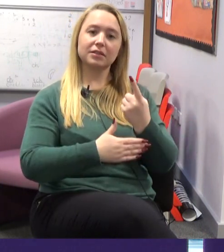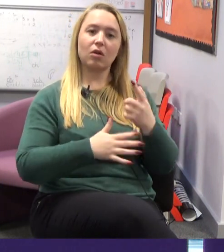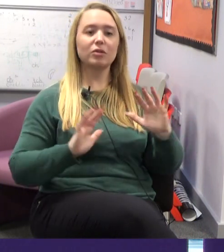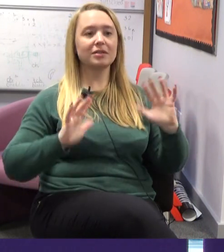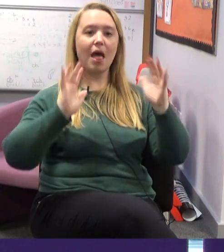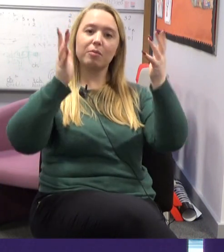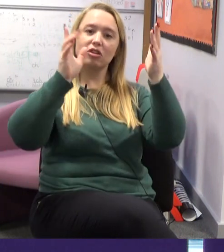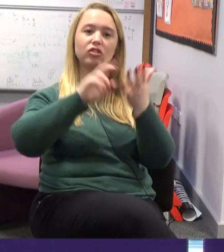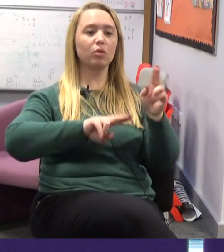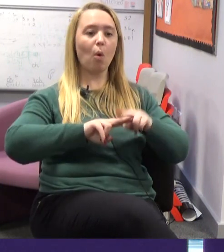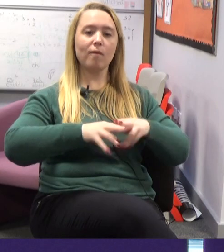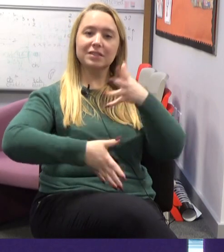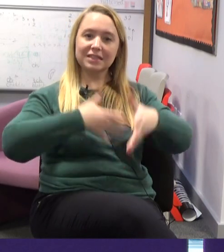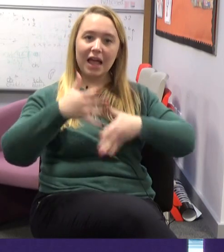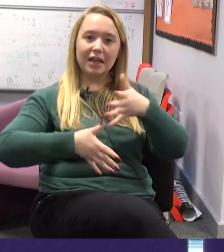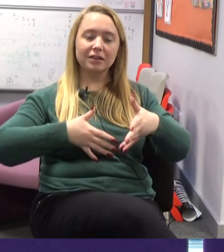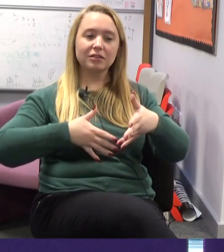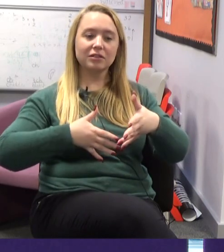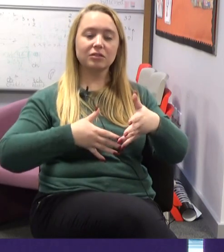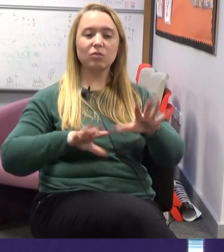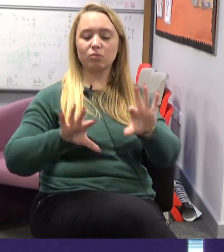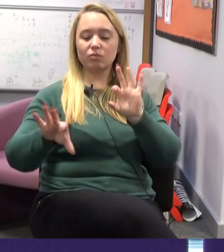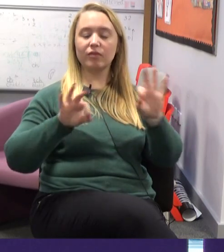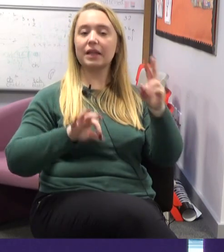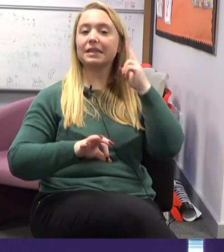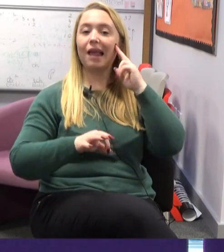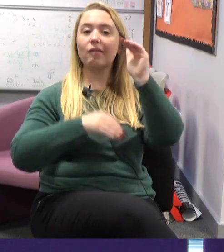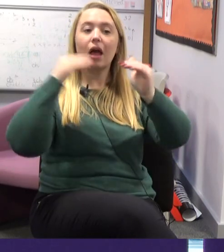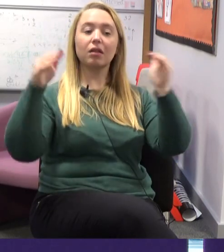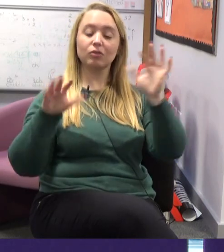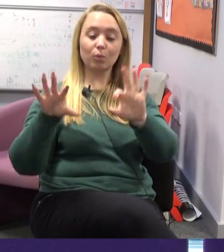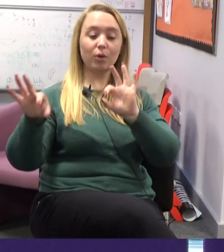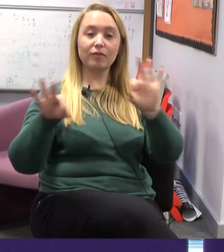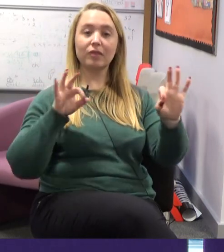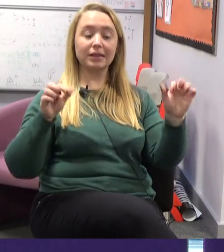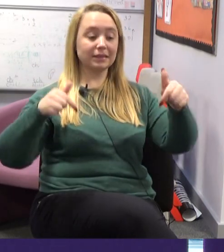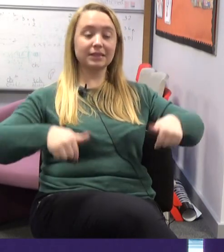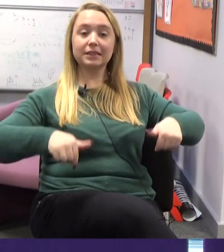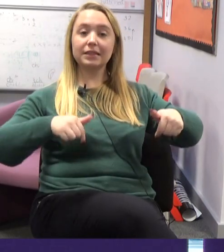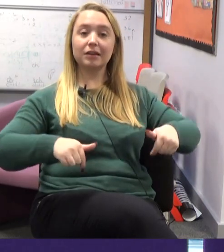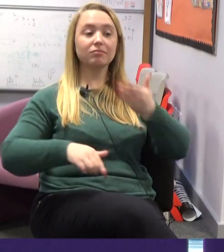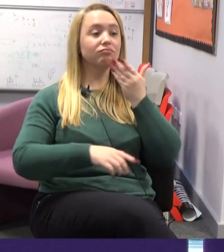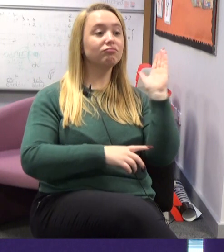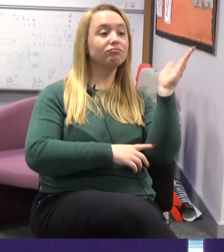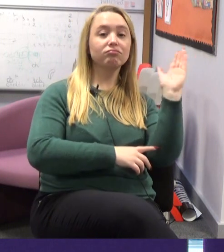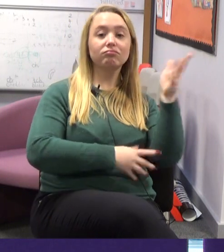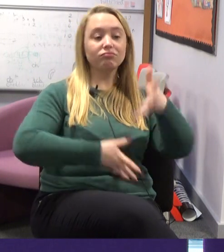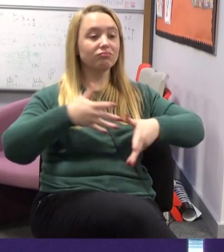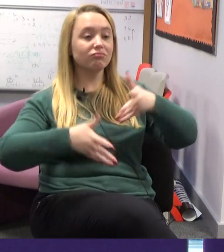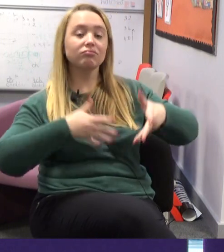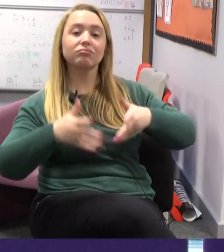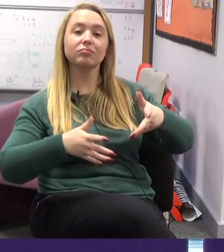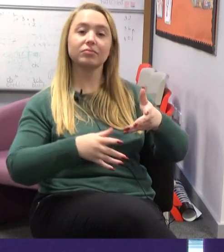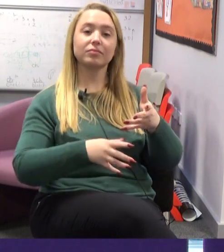the Celebration of Sign where we will invite in deaf adults from the local community.